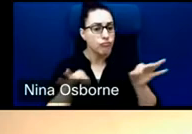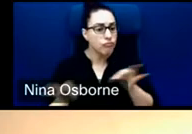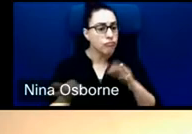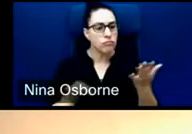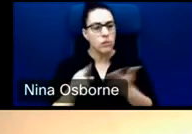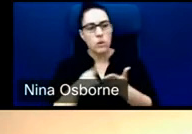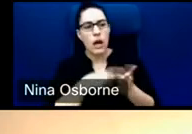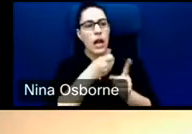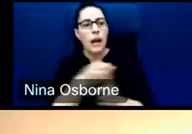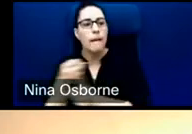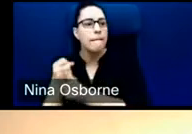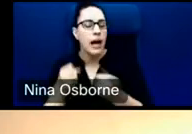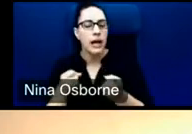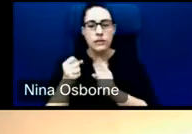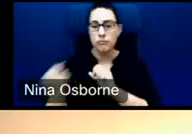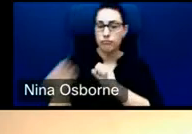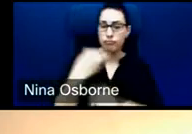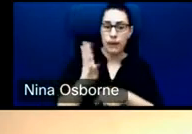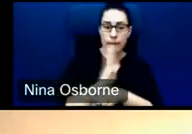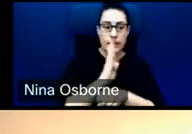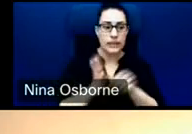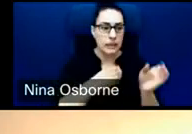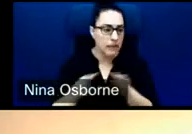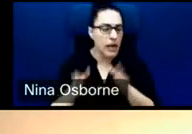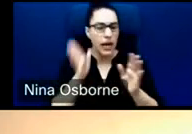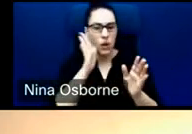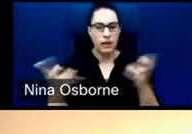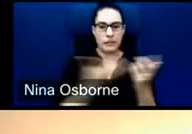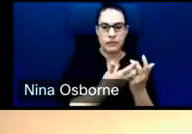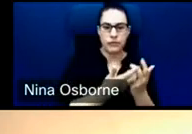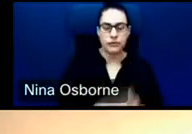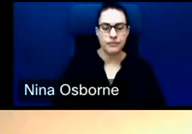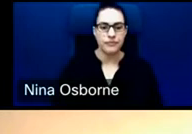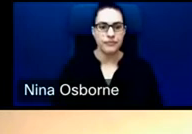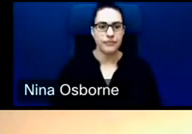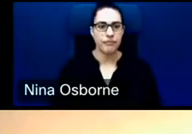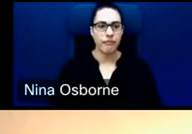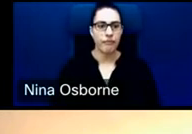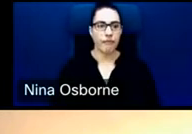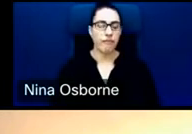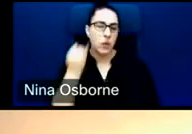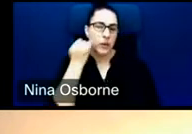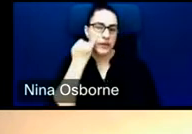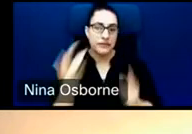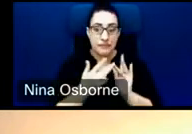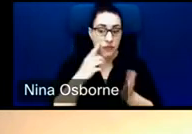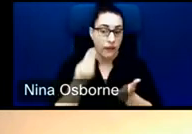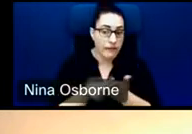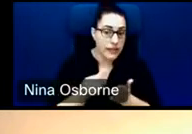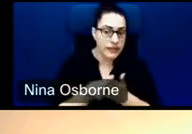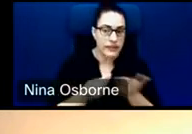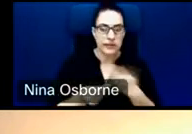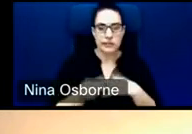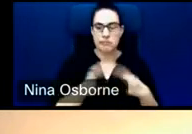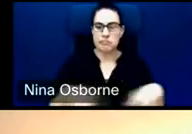story when you put together your business plan and you reach out to us if you're, you're interested in financing. Lori, let's get you started.